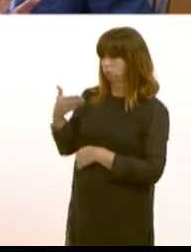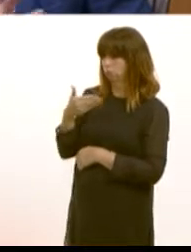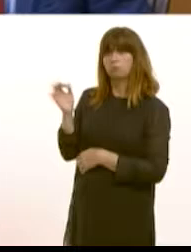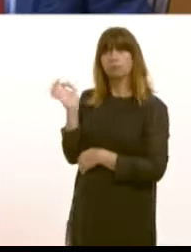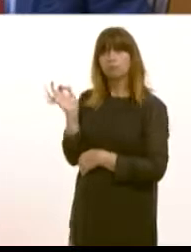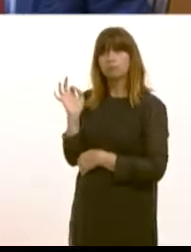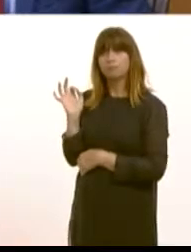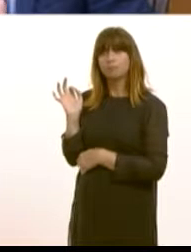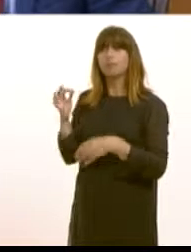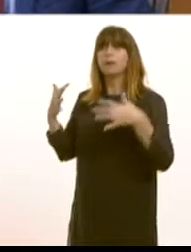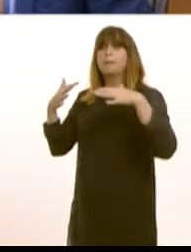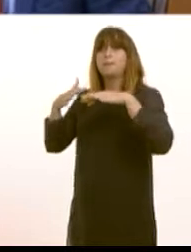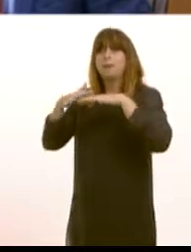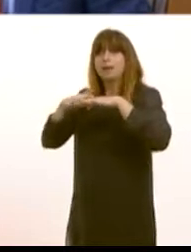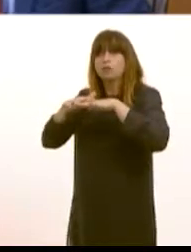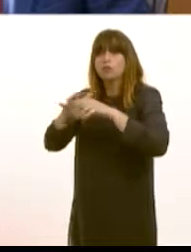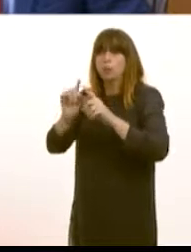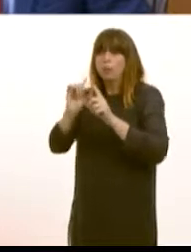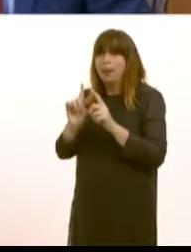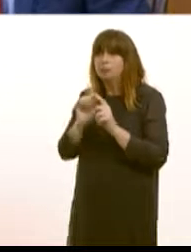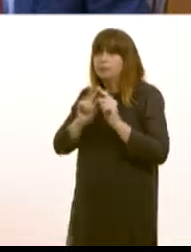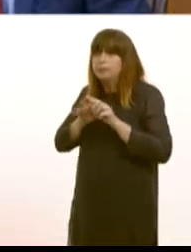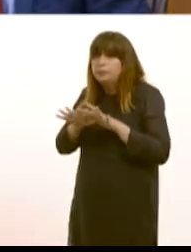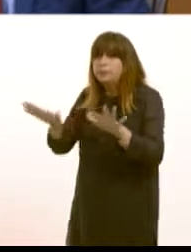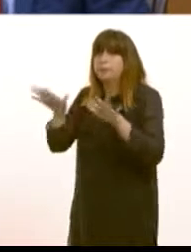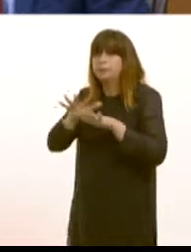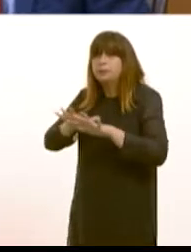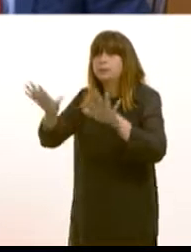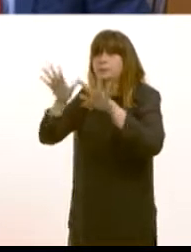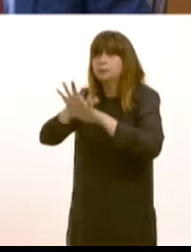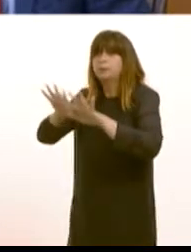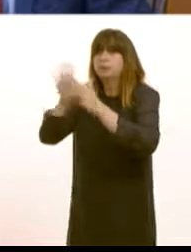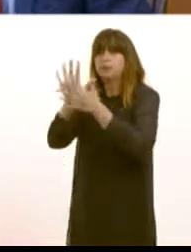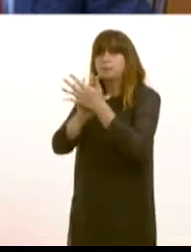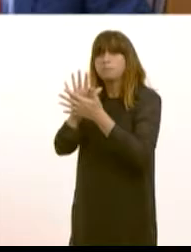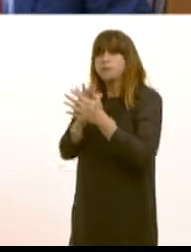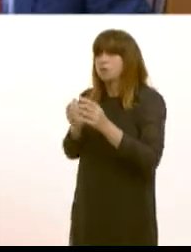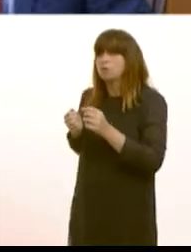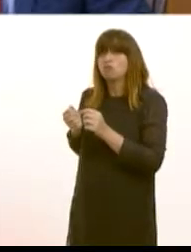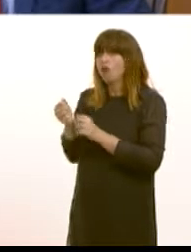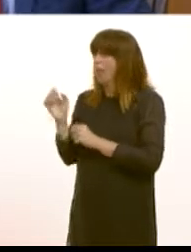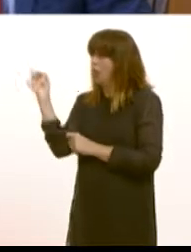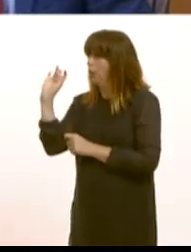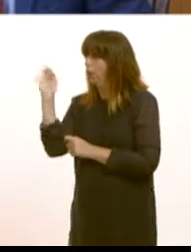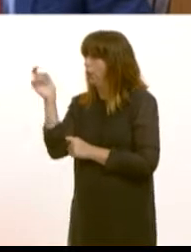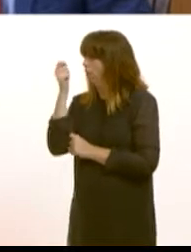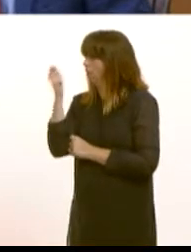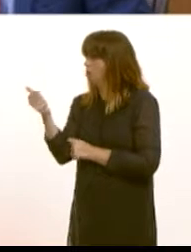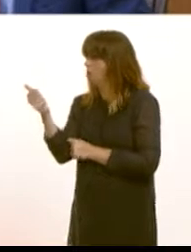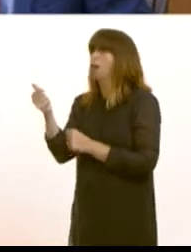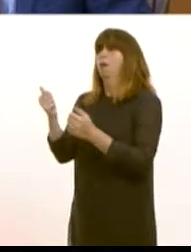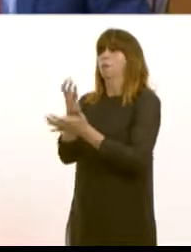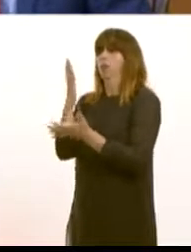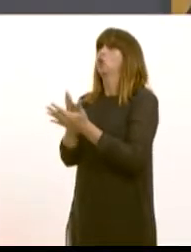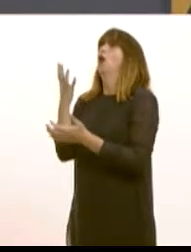out we're fully aware of the fact we need to look at these areas where certainly rail transport is non-existent or there's little of it to make sure those